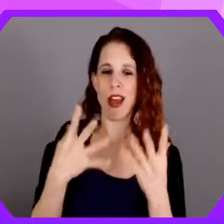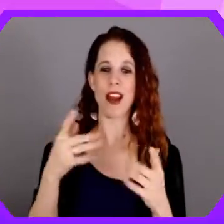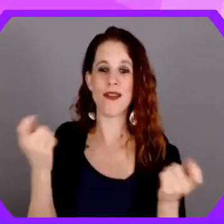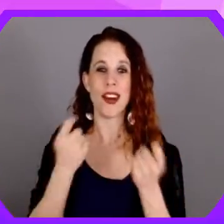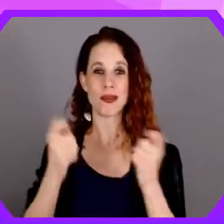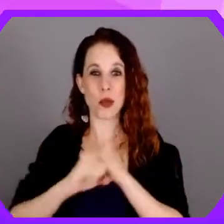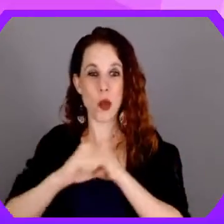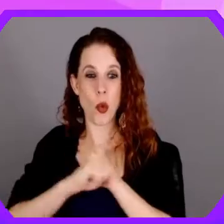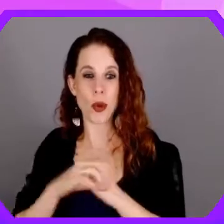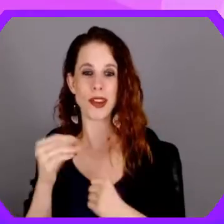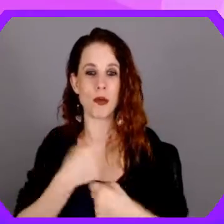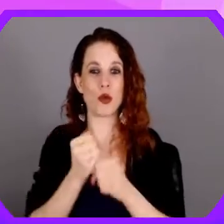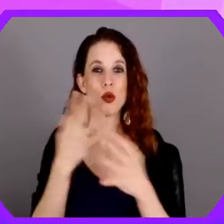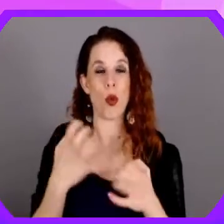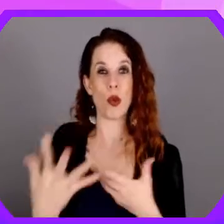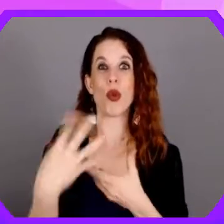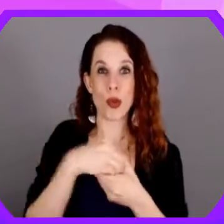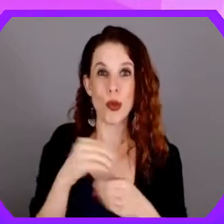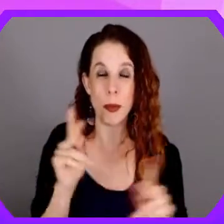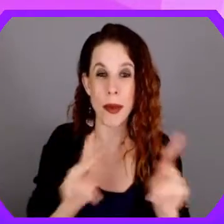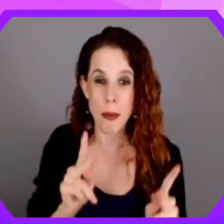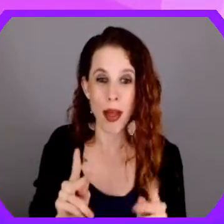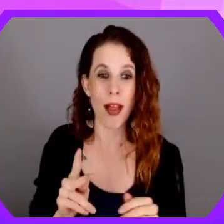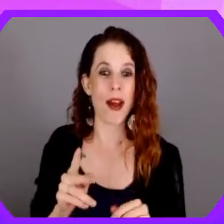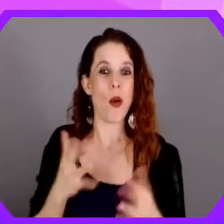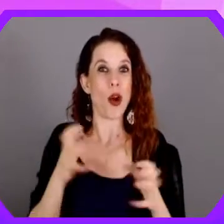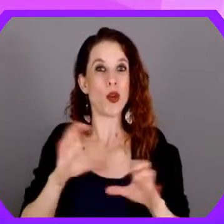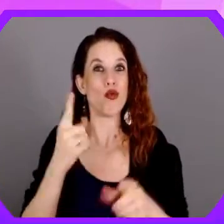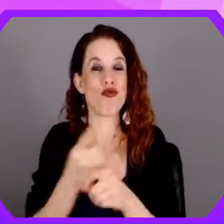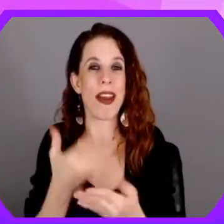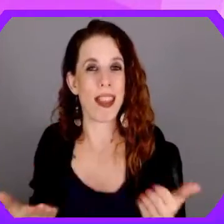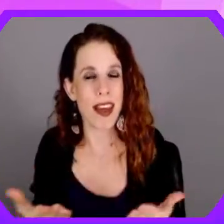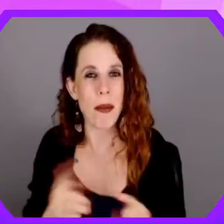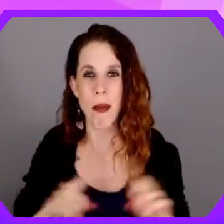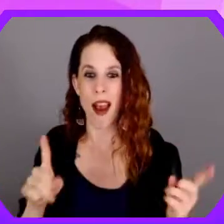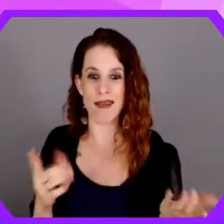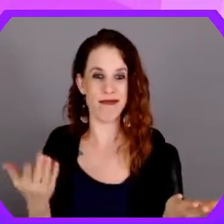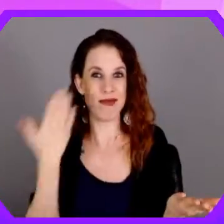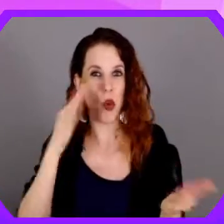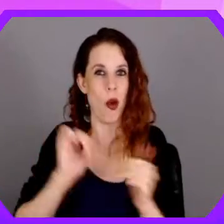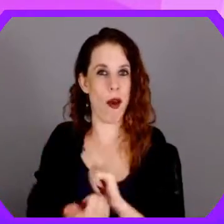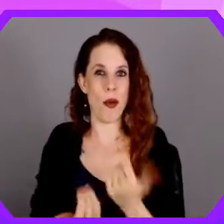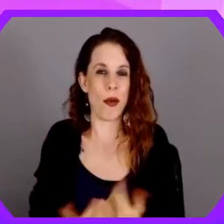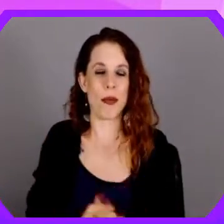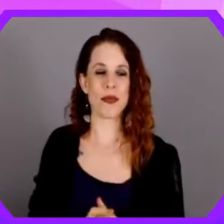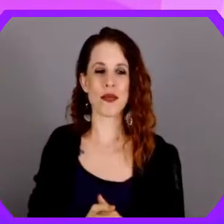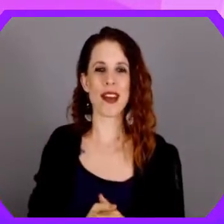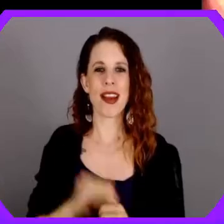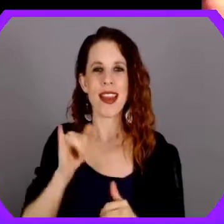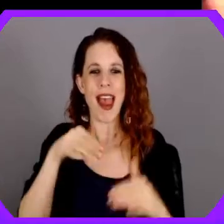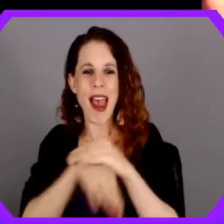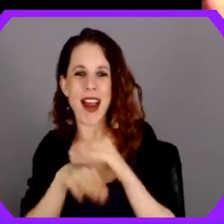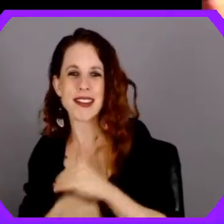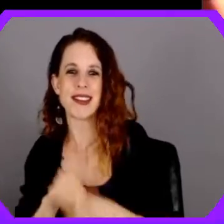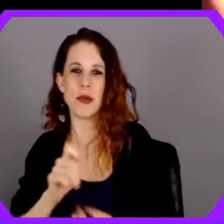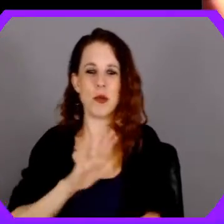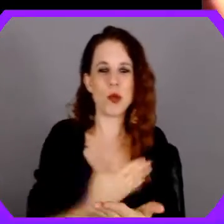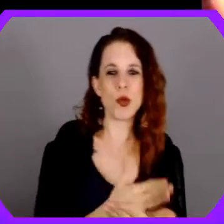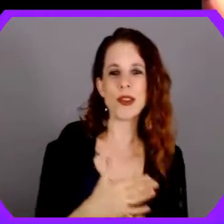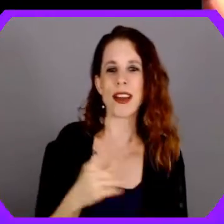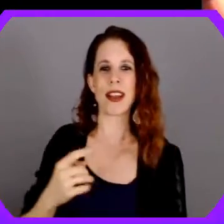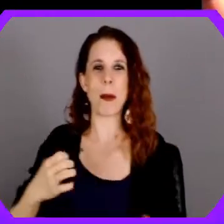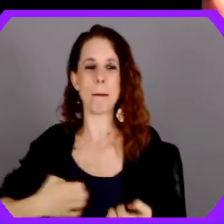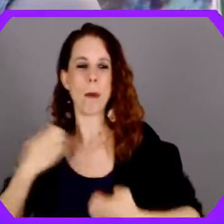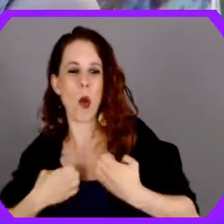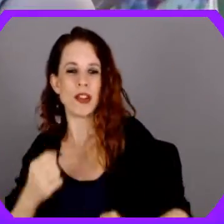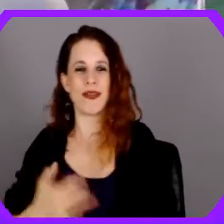that a lot of times festival promoters and producers want to include people and they want to do the right thing, but they don't know how. It's the access, it's the